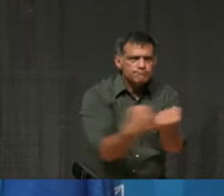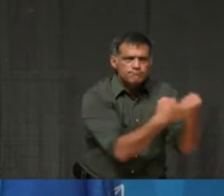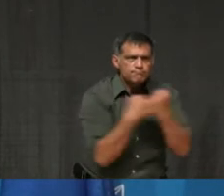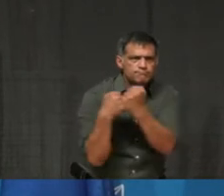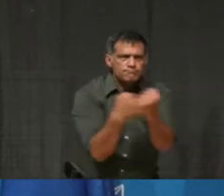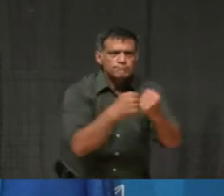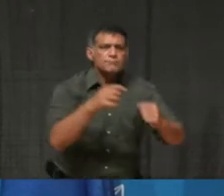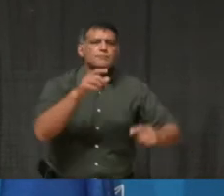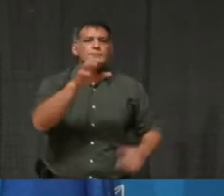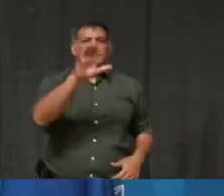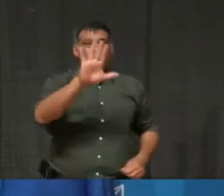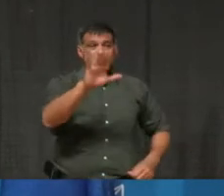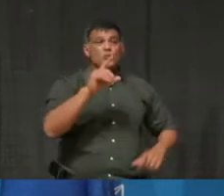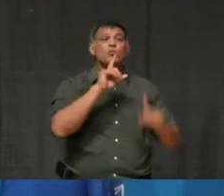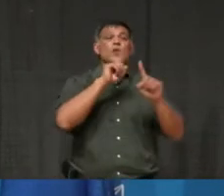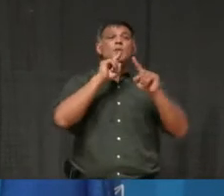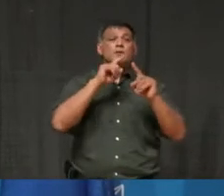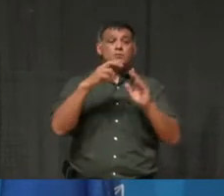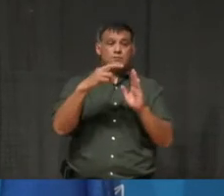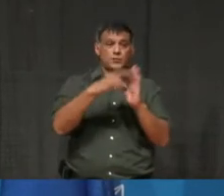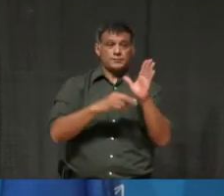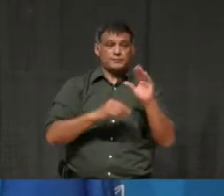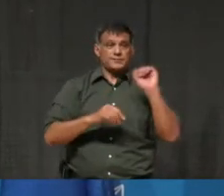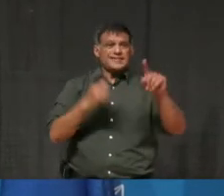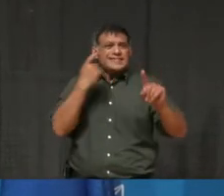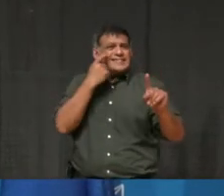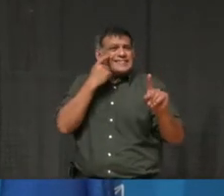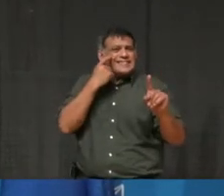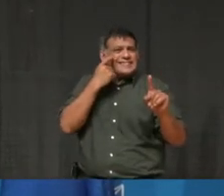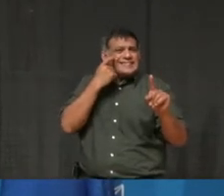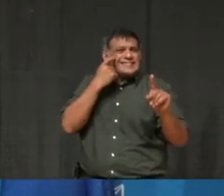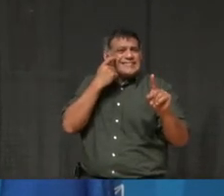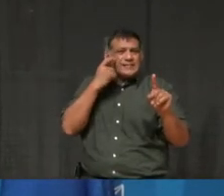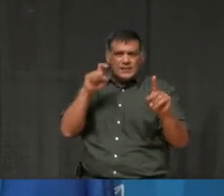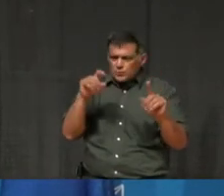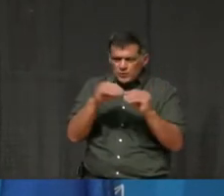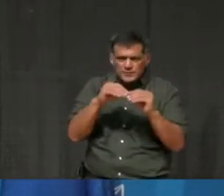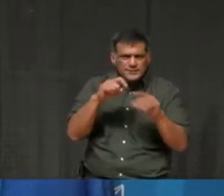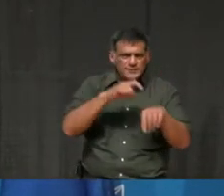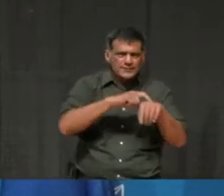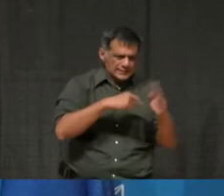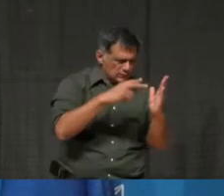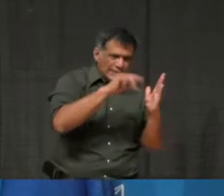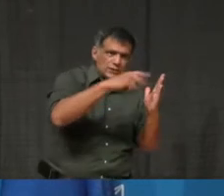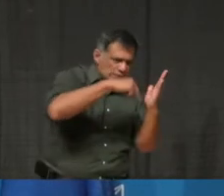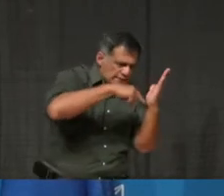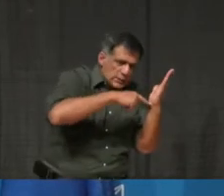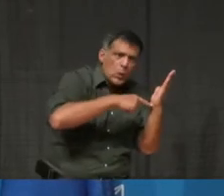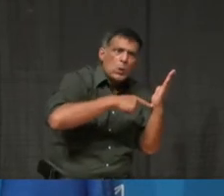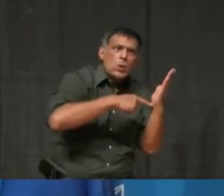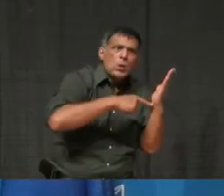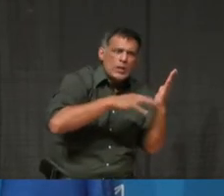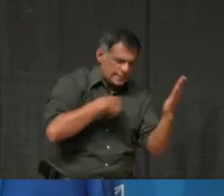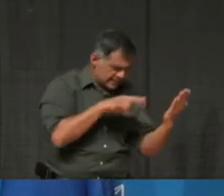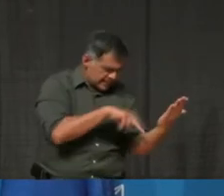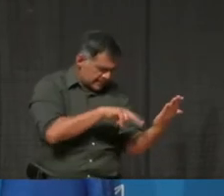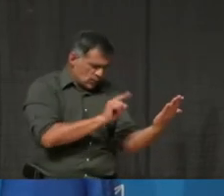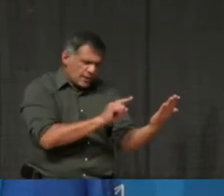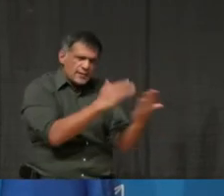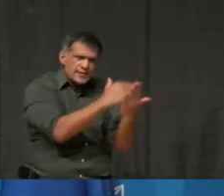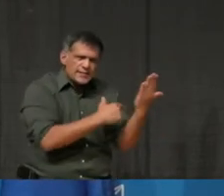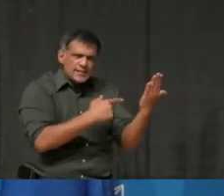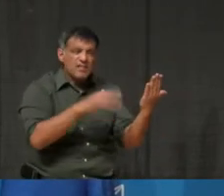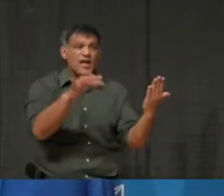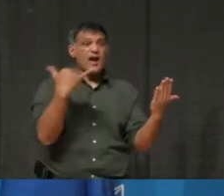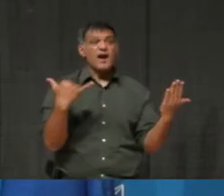come out today, I think there's some additional areas for review that I would certainly want to go through. But at this point in